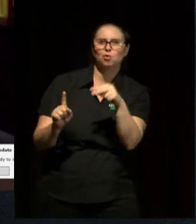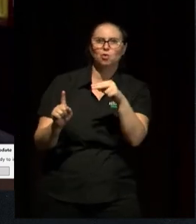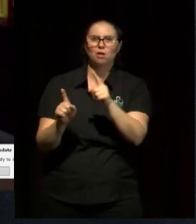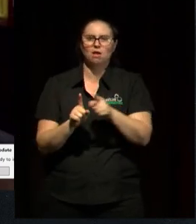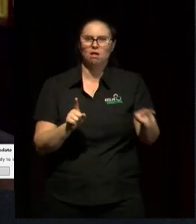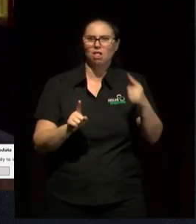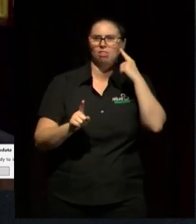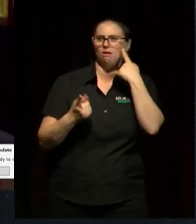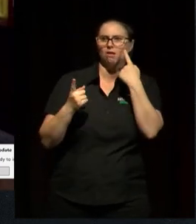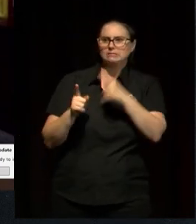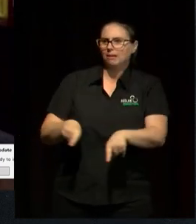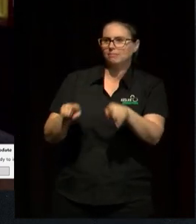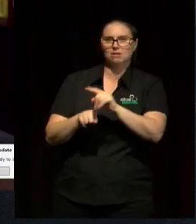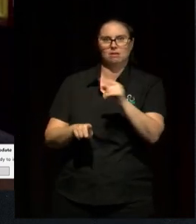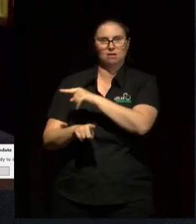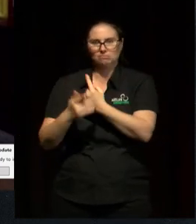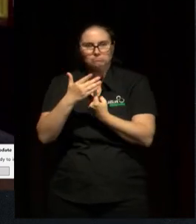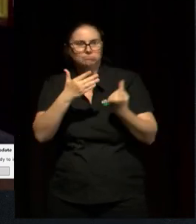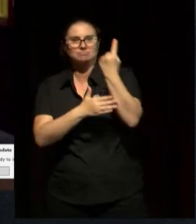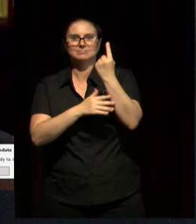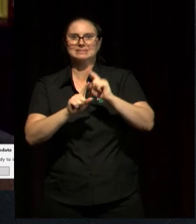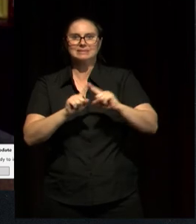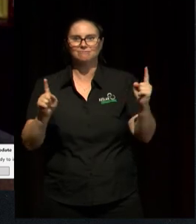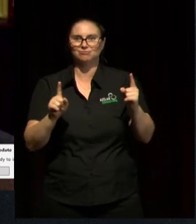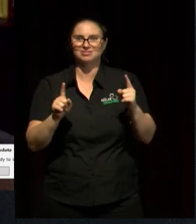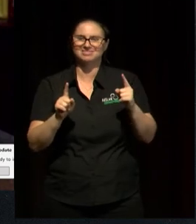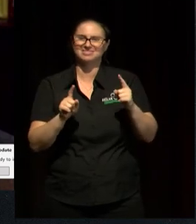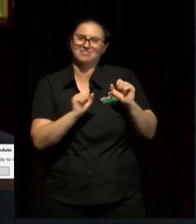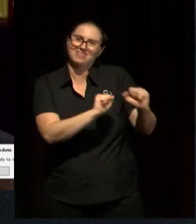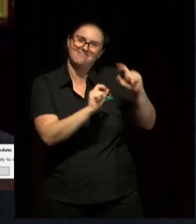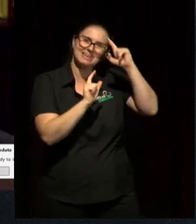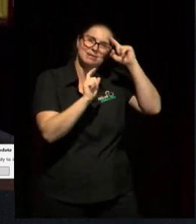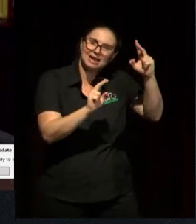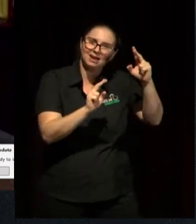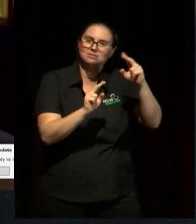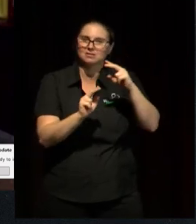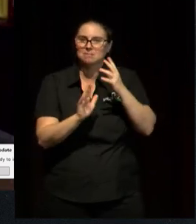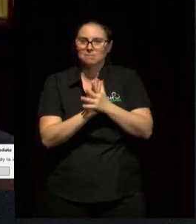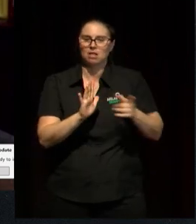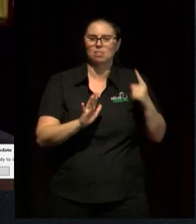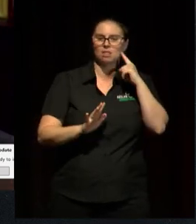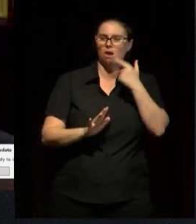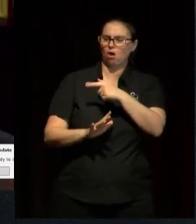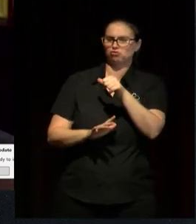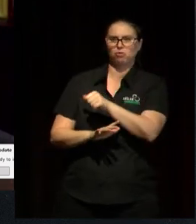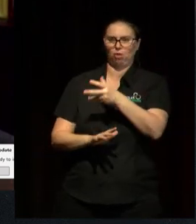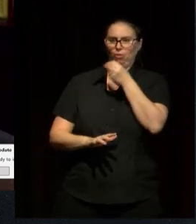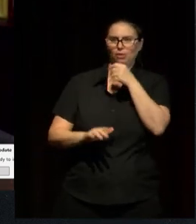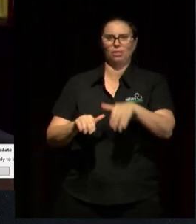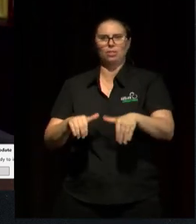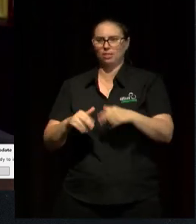people's expectations of what she should be doing and saying and if she should be holding back or curtailing her words. I mean, the